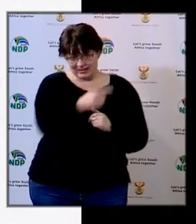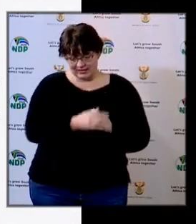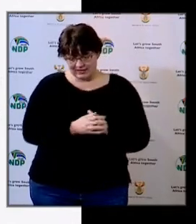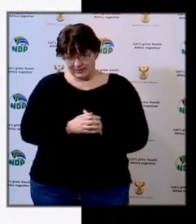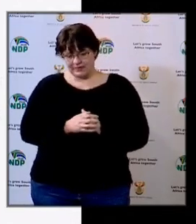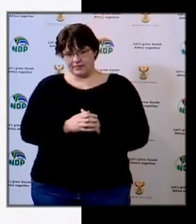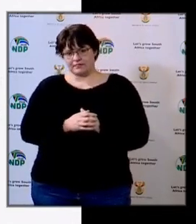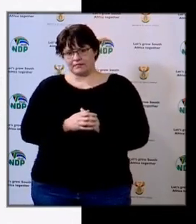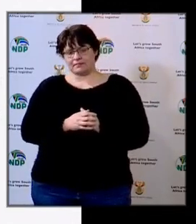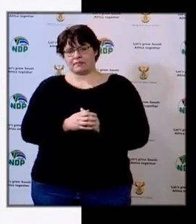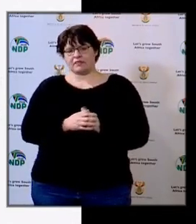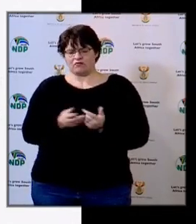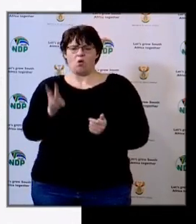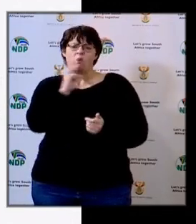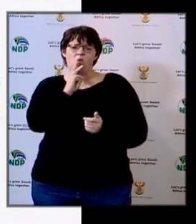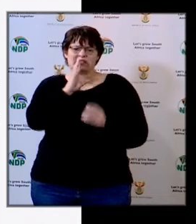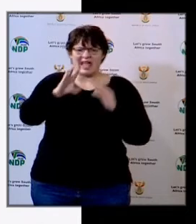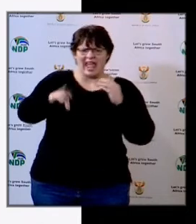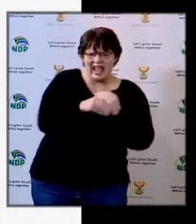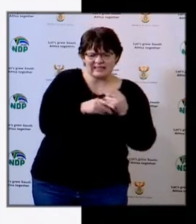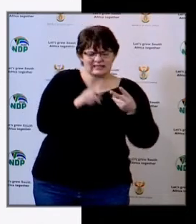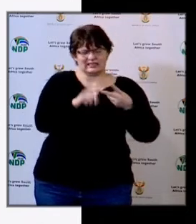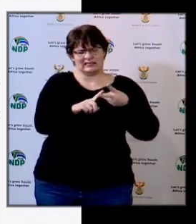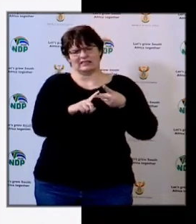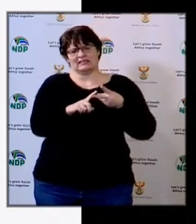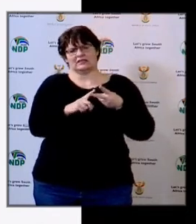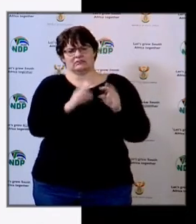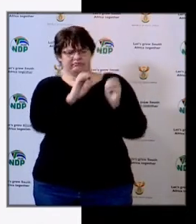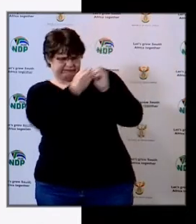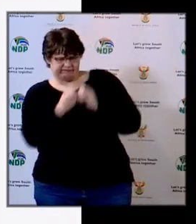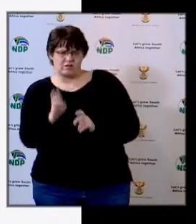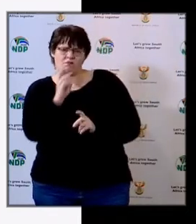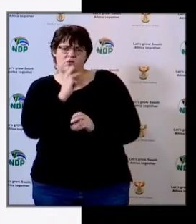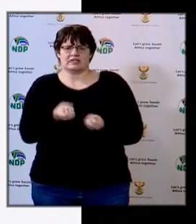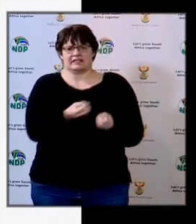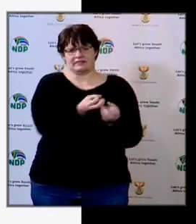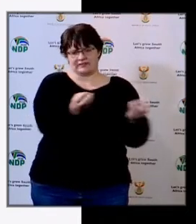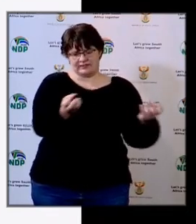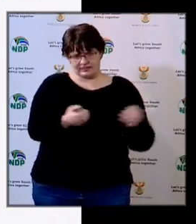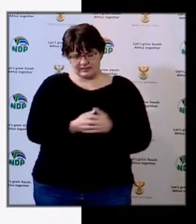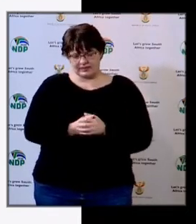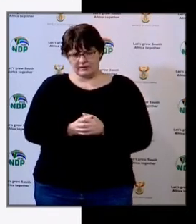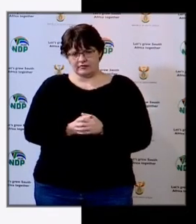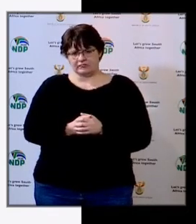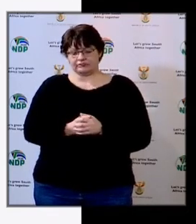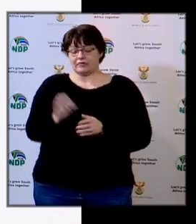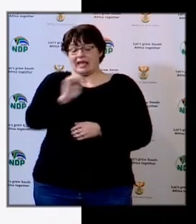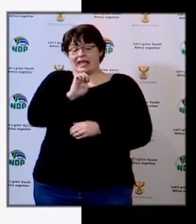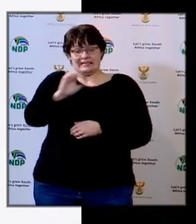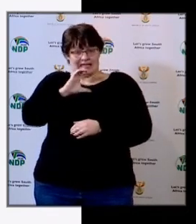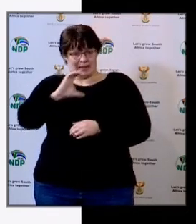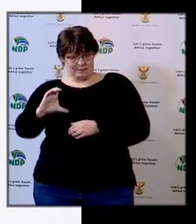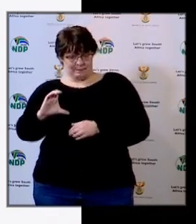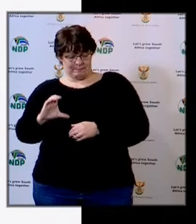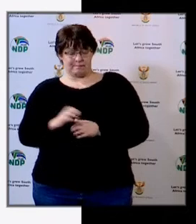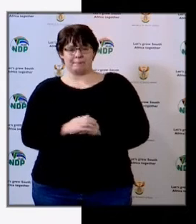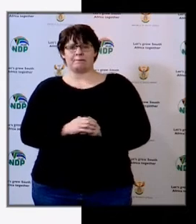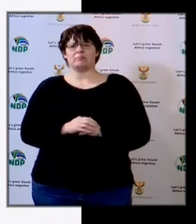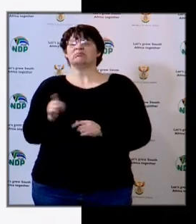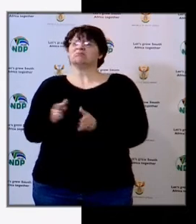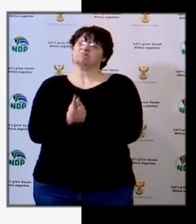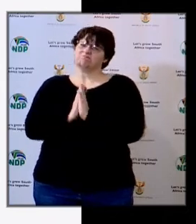water augmentation and storage in the province. In the East End Cape,